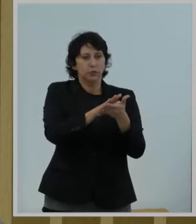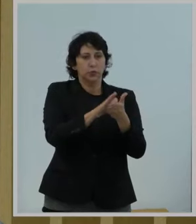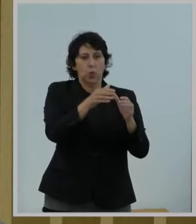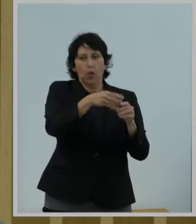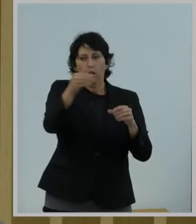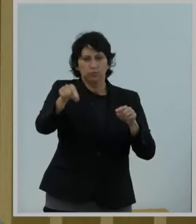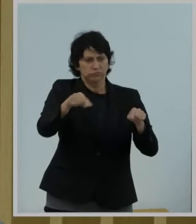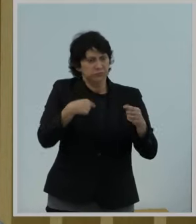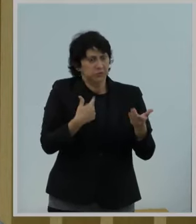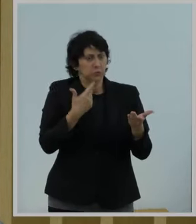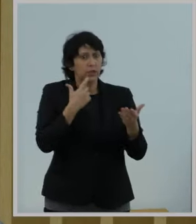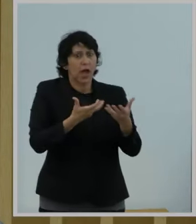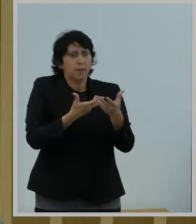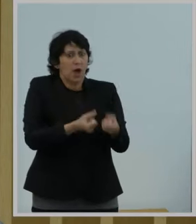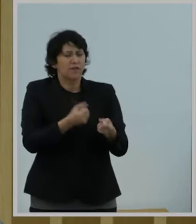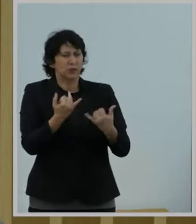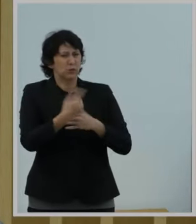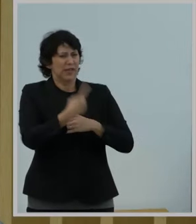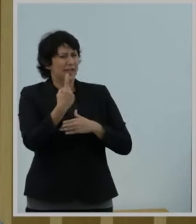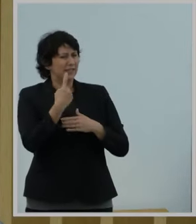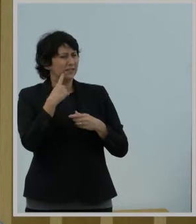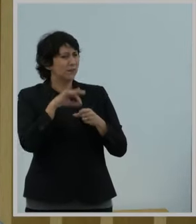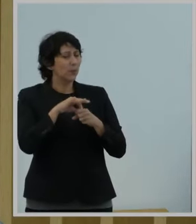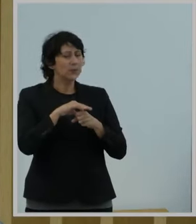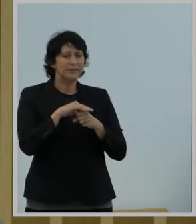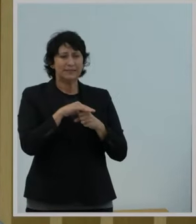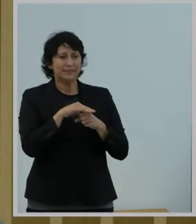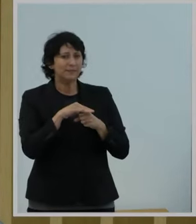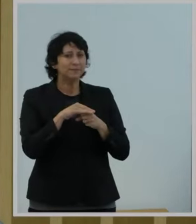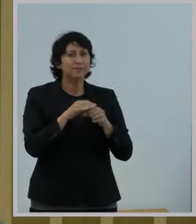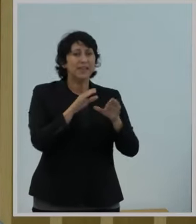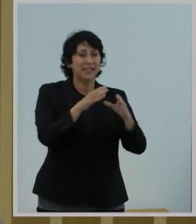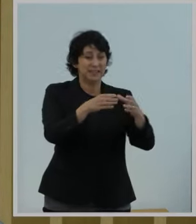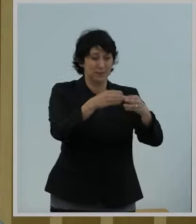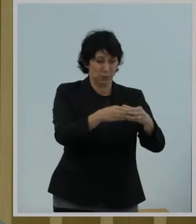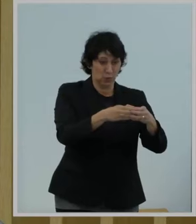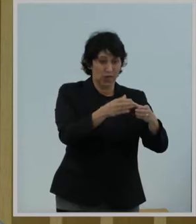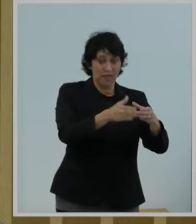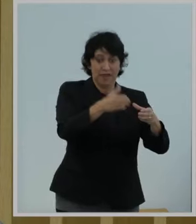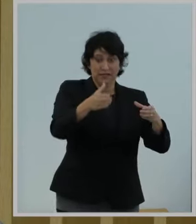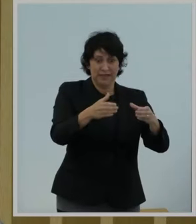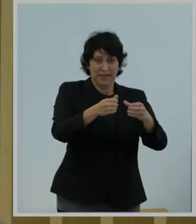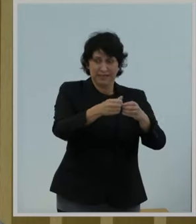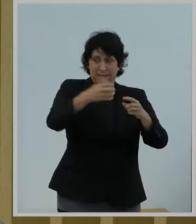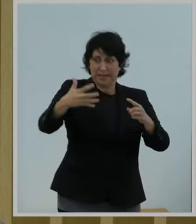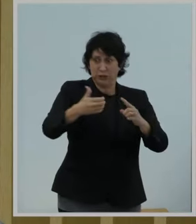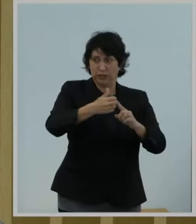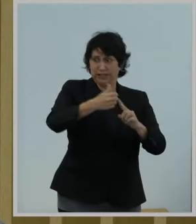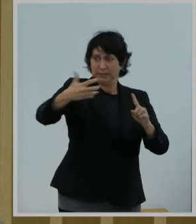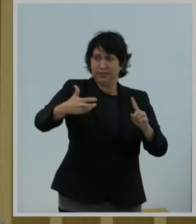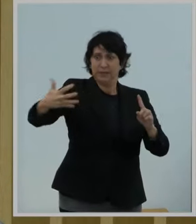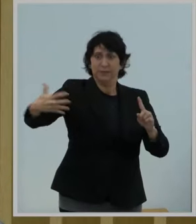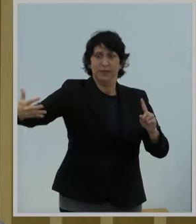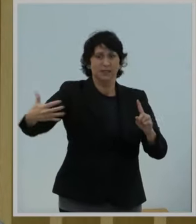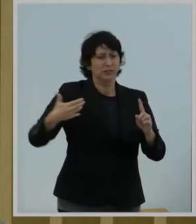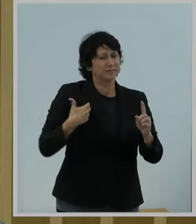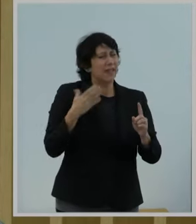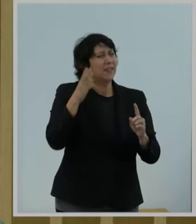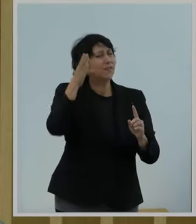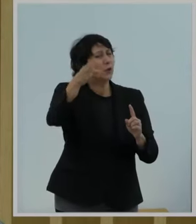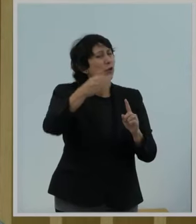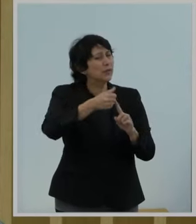Indeed, I'm pretty confident that today's vote is just another step towards even further expansion in the not-too-distant future.